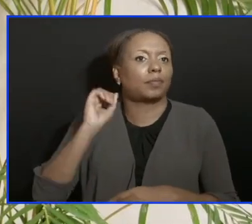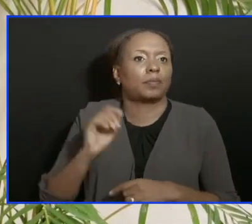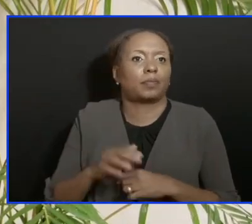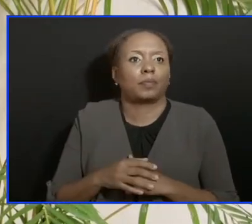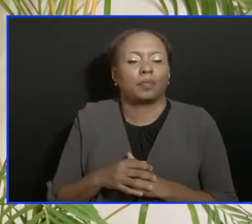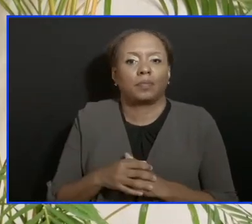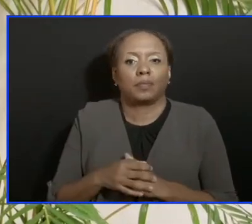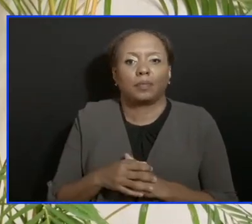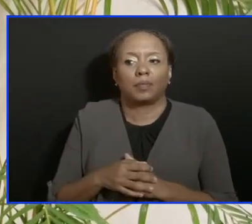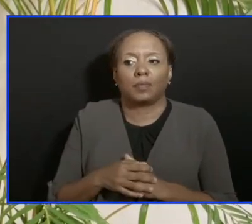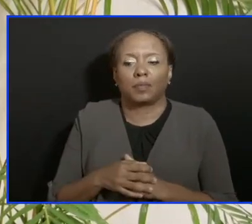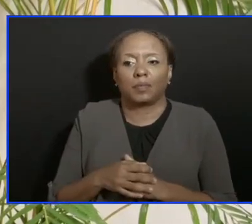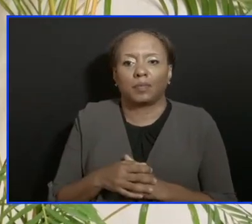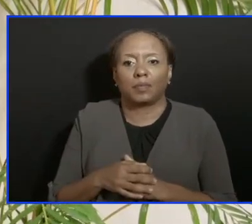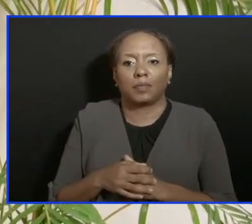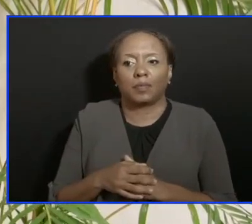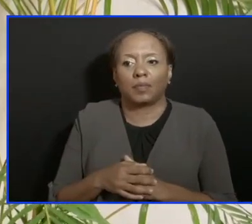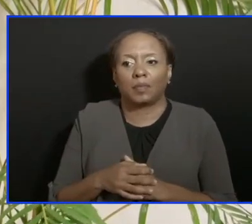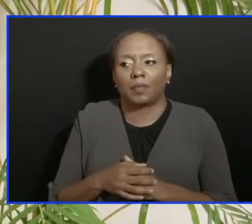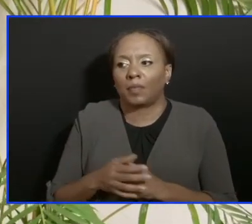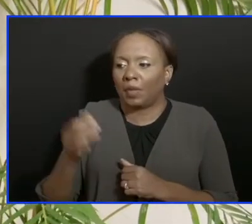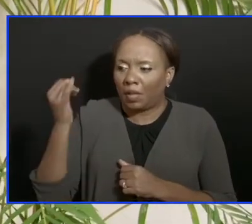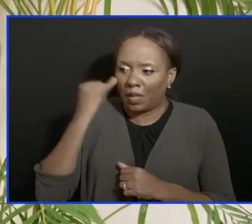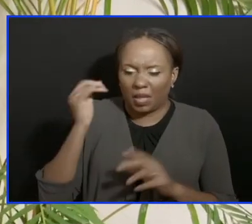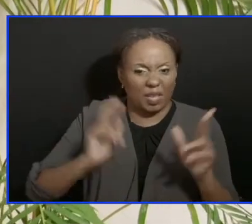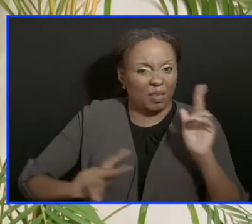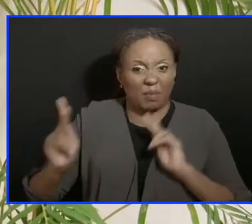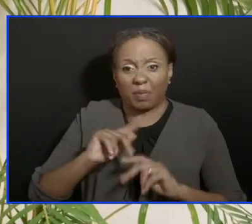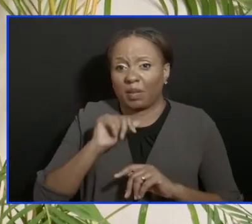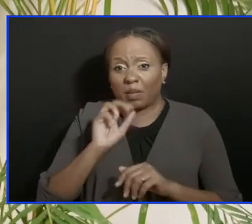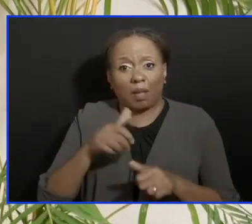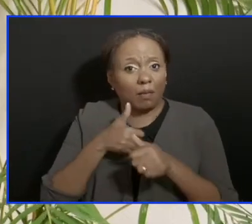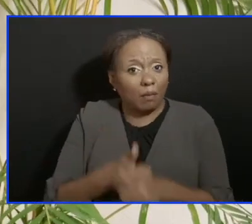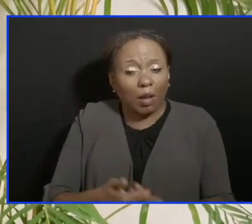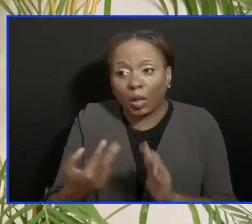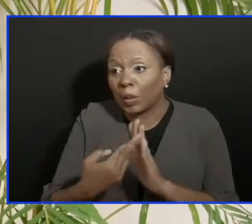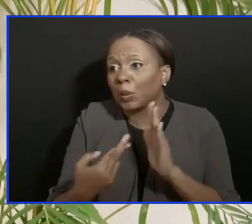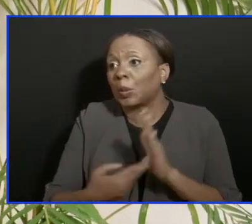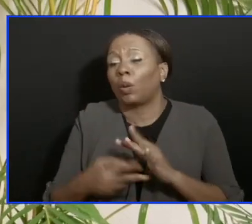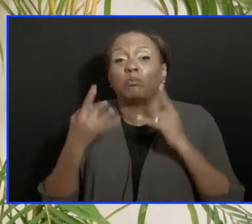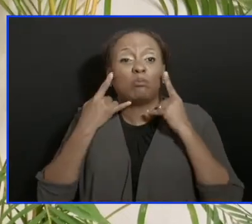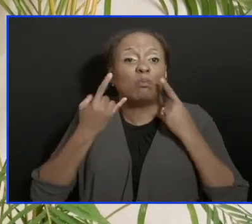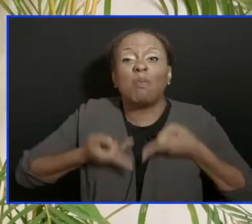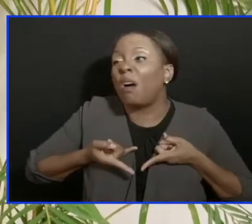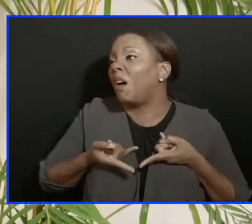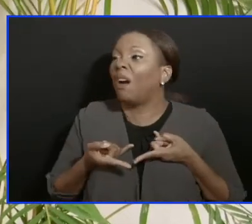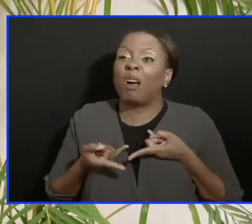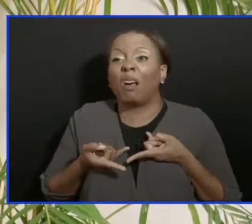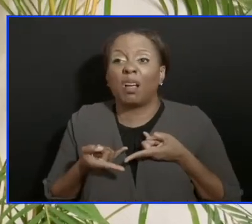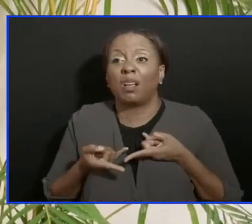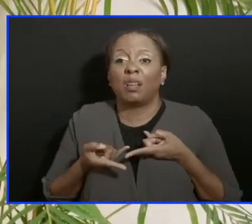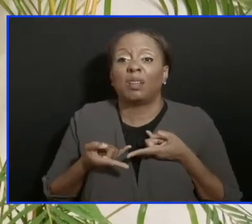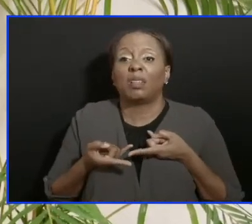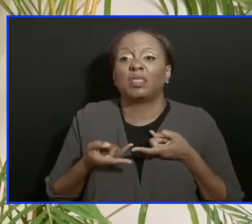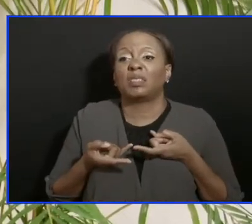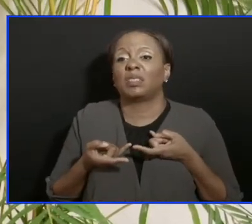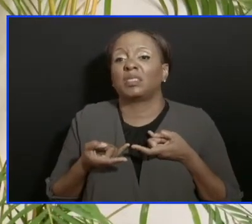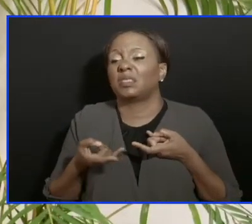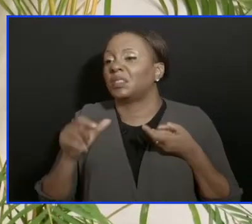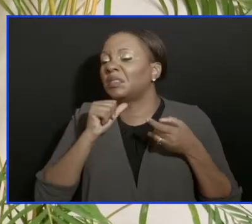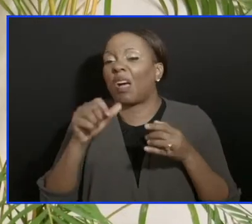to blatantly disregard the protocols, the more issues we are likely to face.